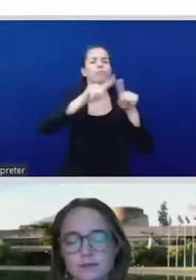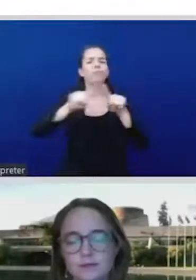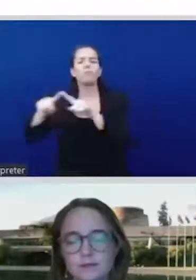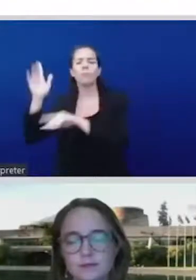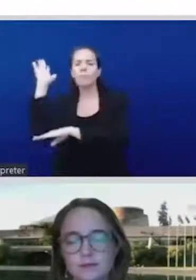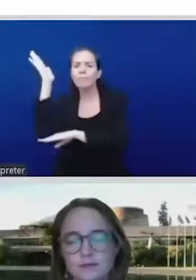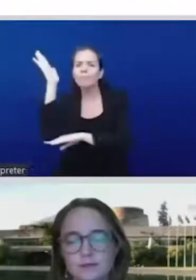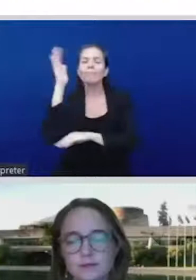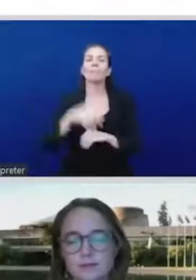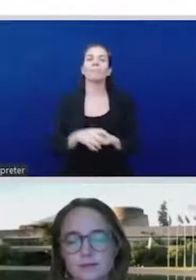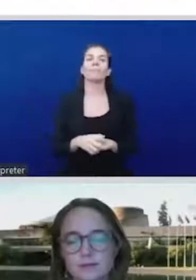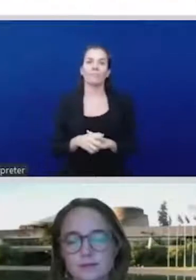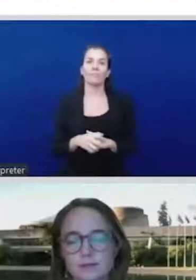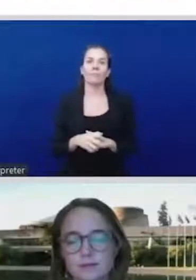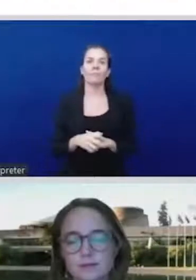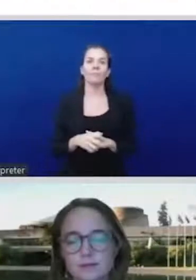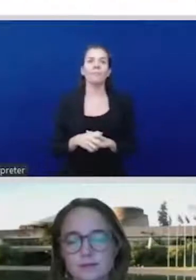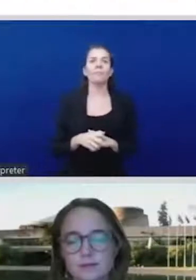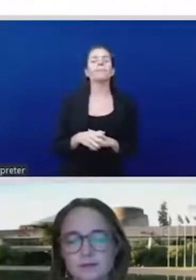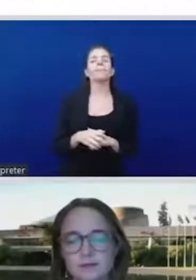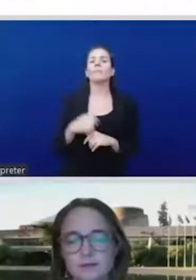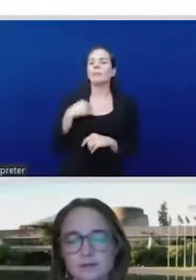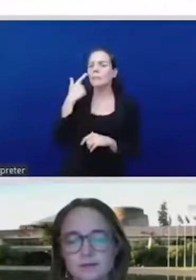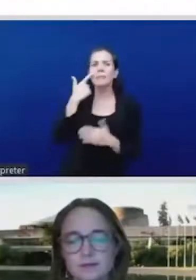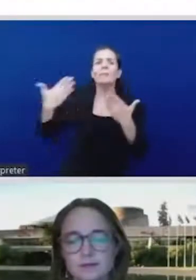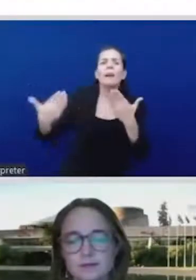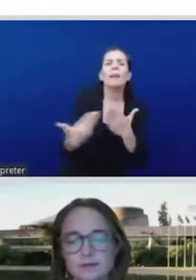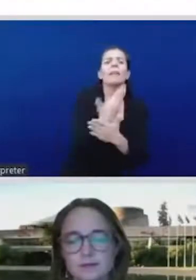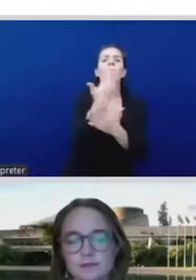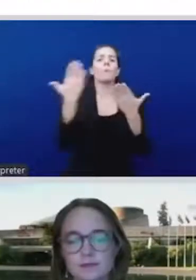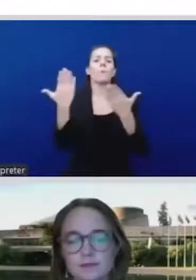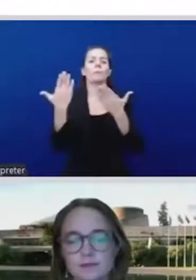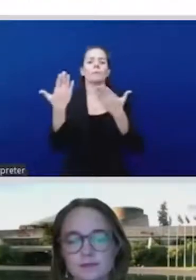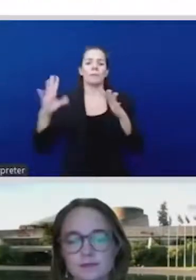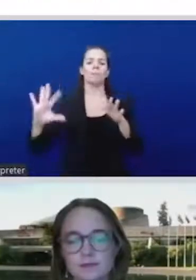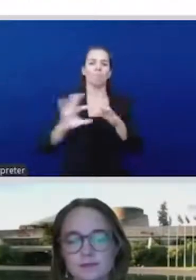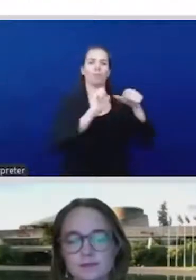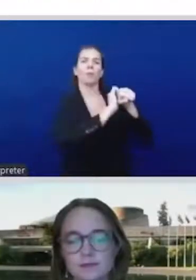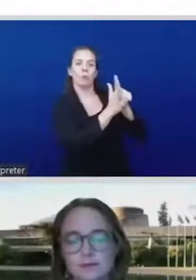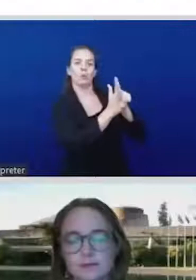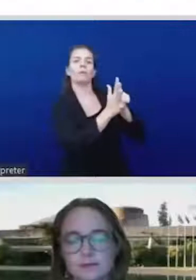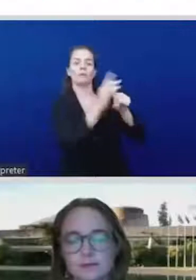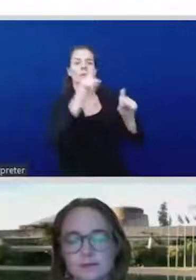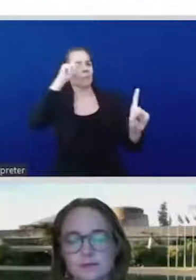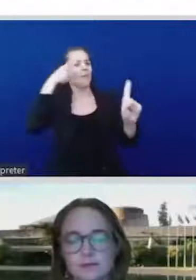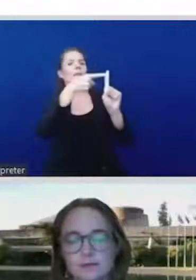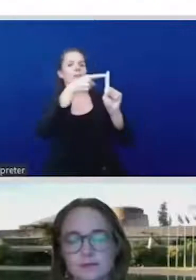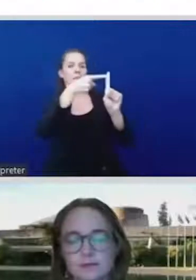challenges in this model, in this economic and development model for activating gender equality?